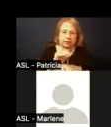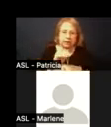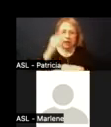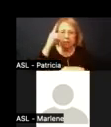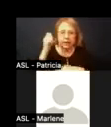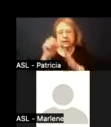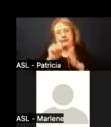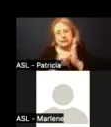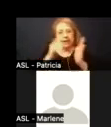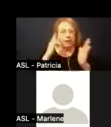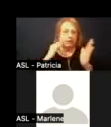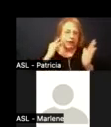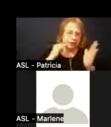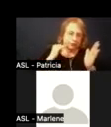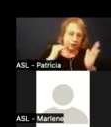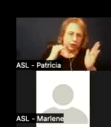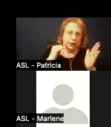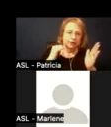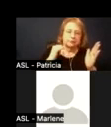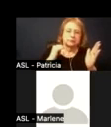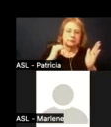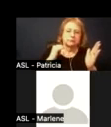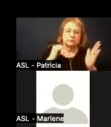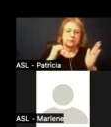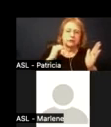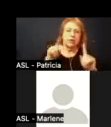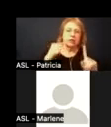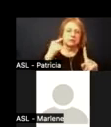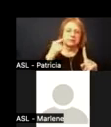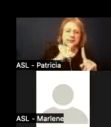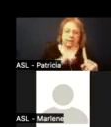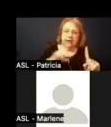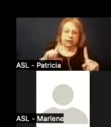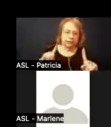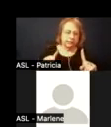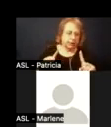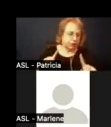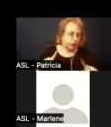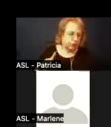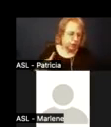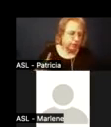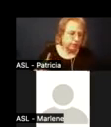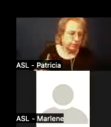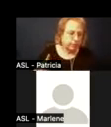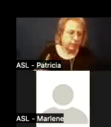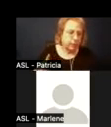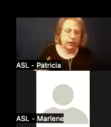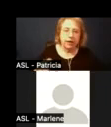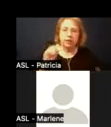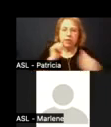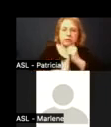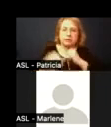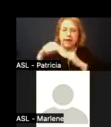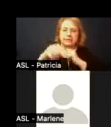of california um there has been um some specific legislation uh that was passed this year that